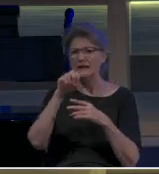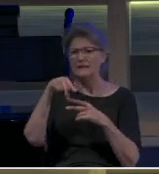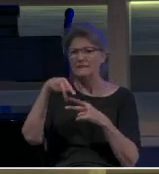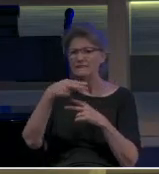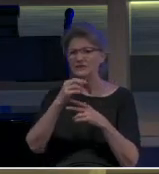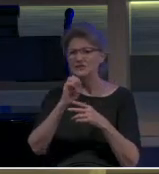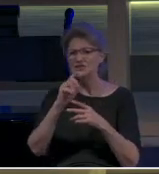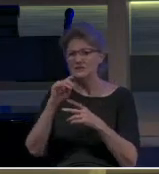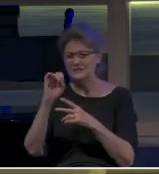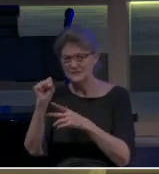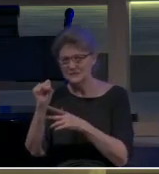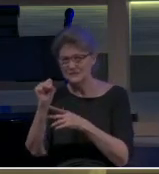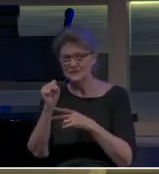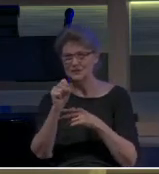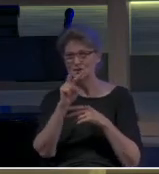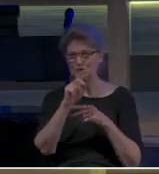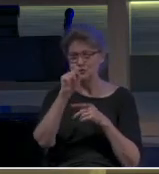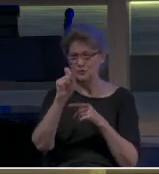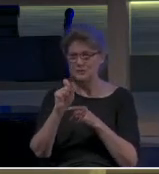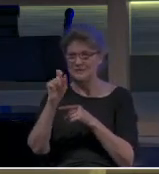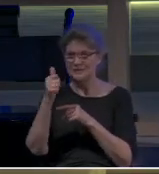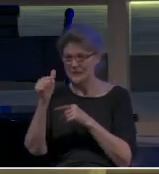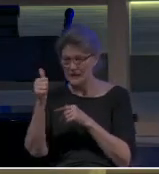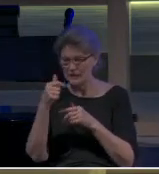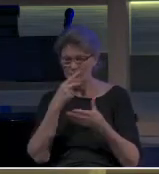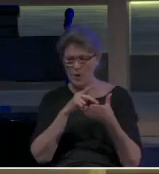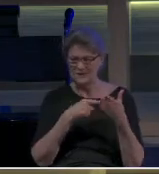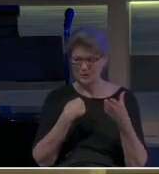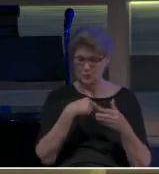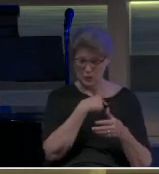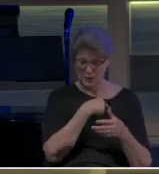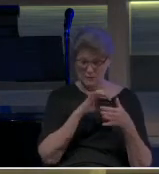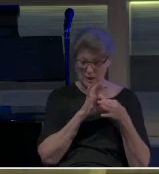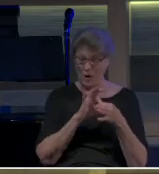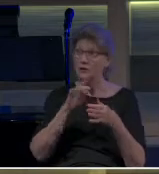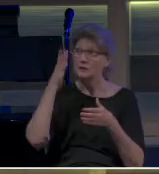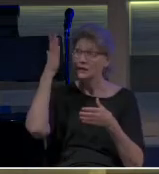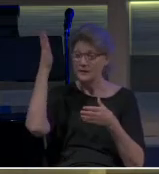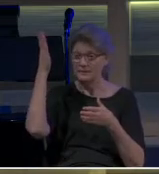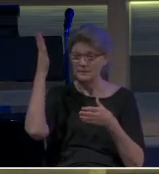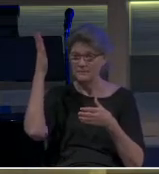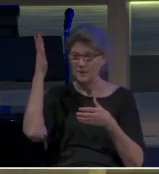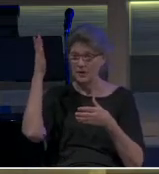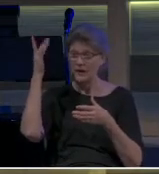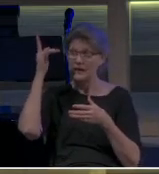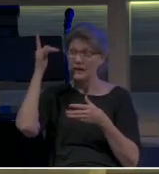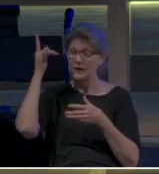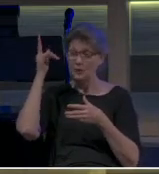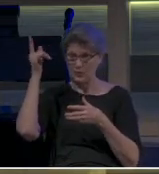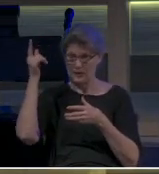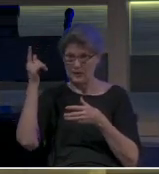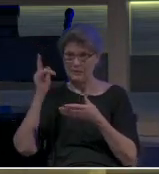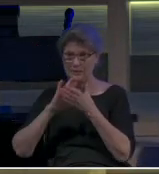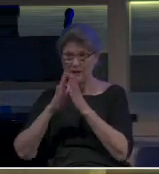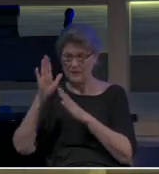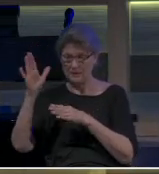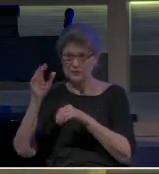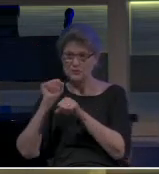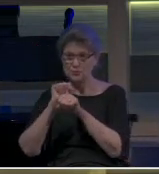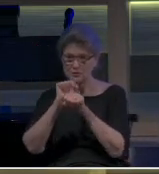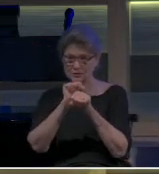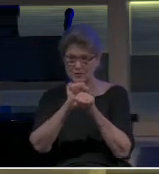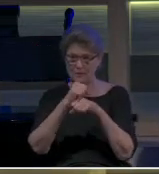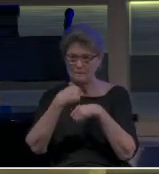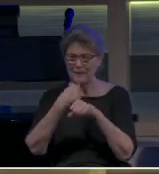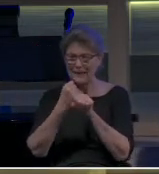.10, where Paul says, for we are his, meaning Messiah's workmanship, or God's workmanship, created in